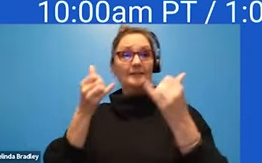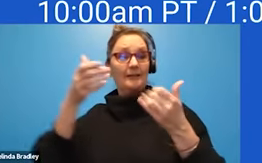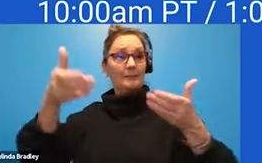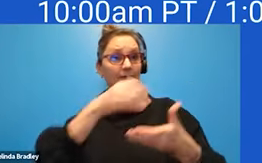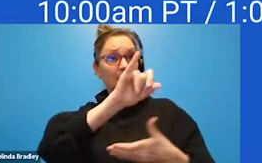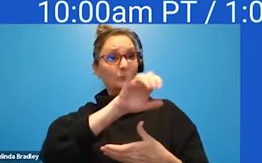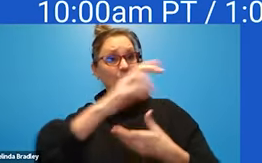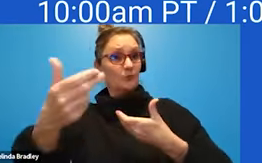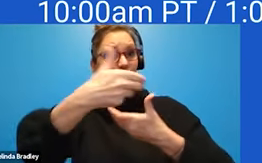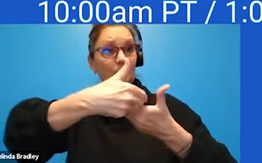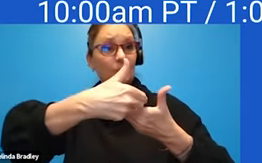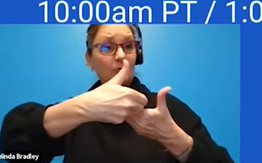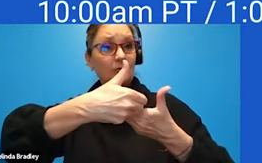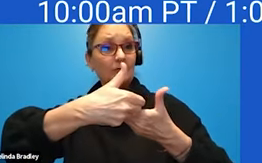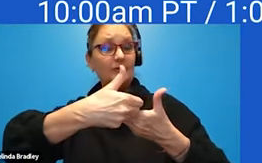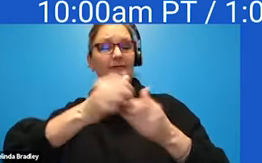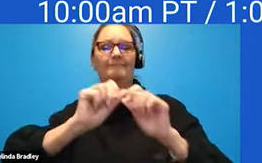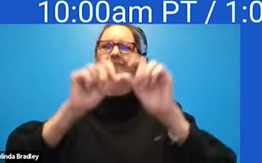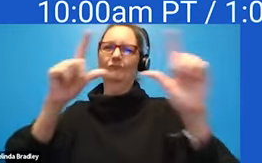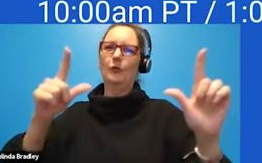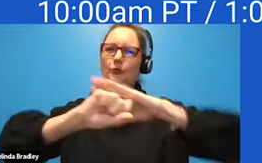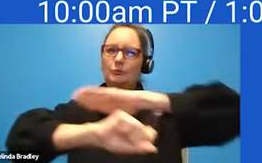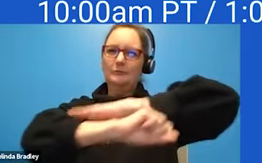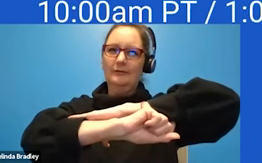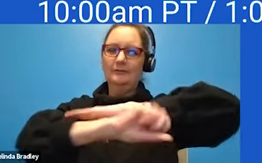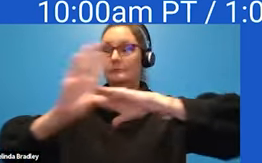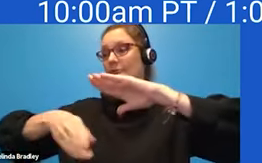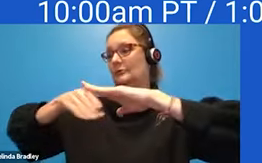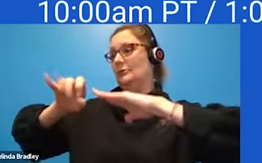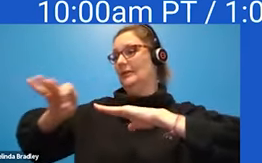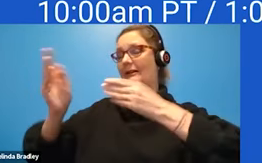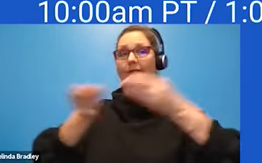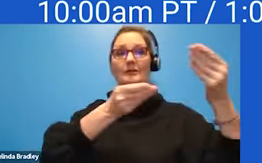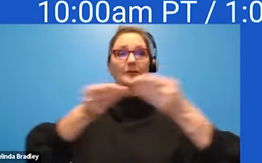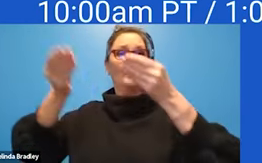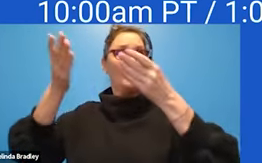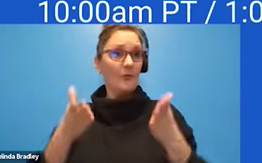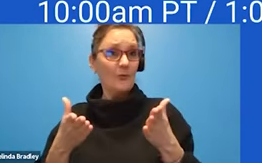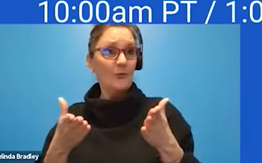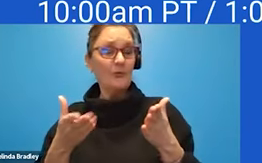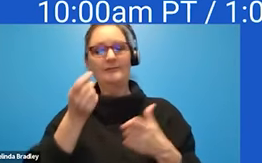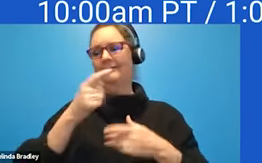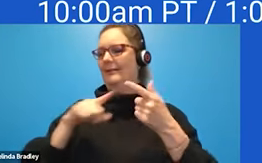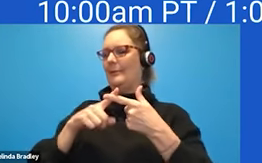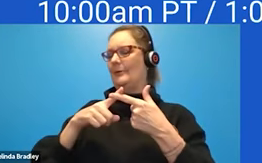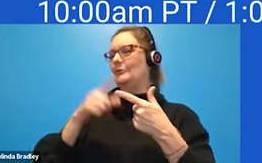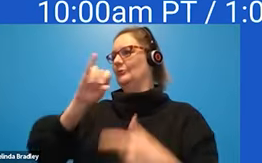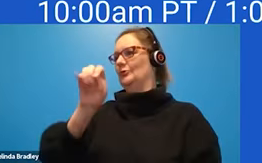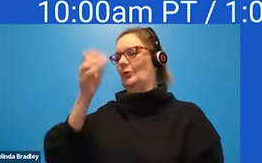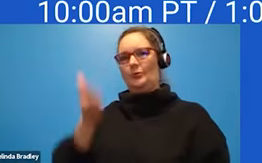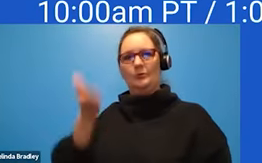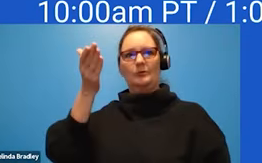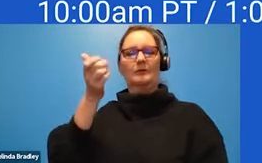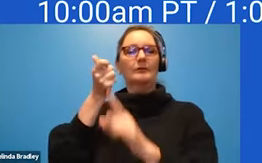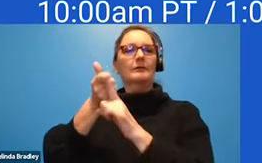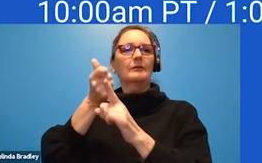join us on the virtual stage to kick things off as our moderator. So, a little bit about Joe. Joe Devin